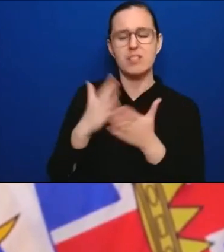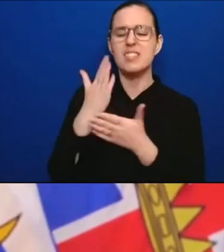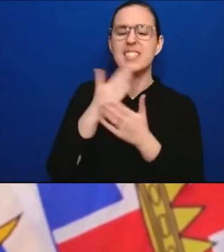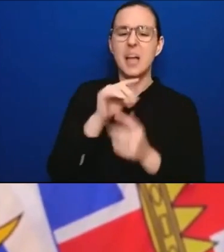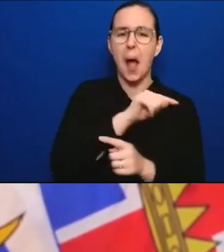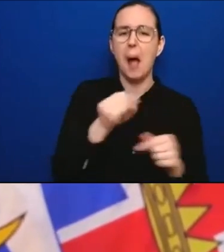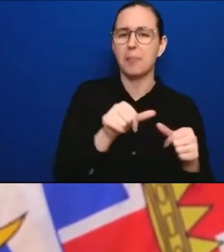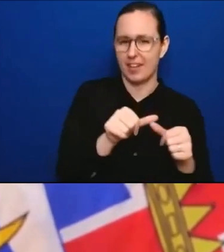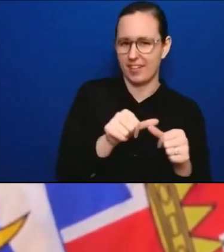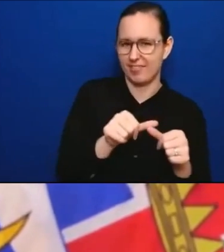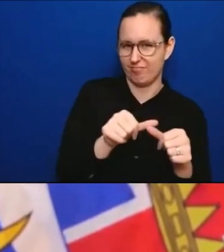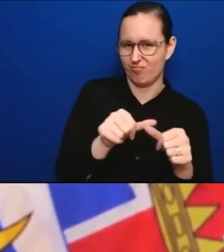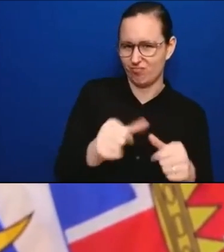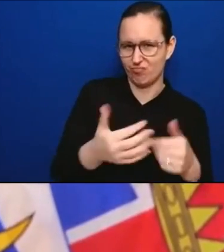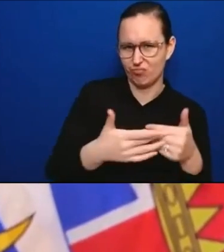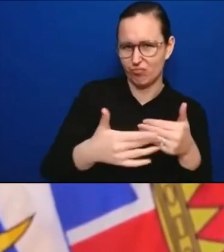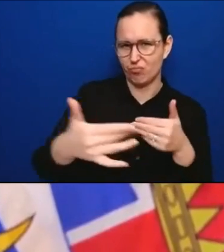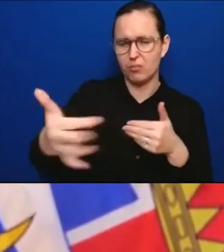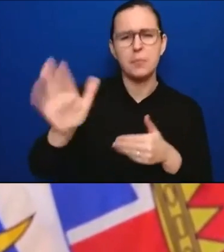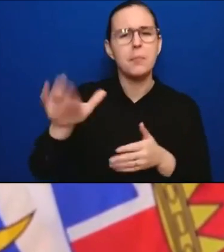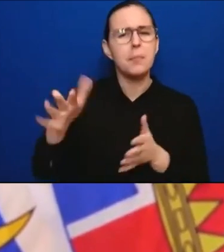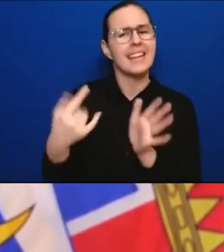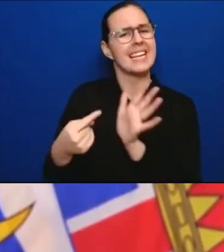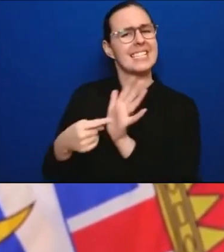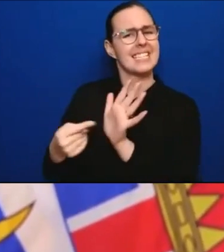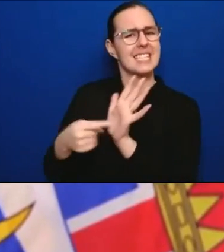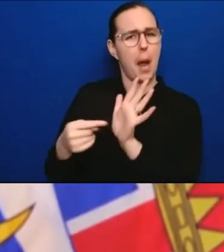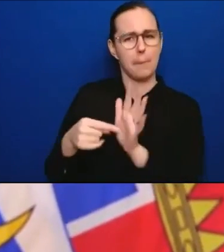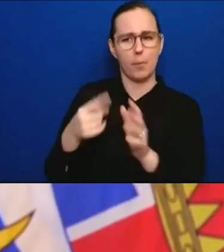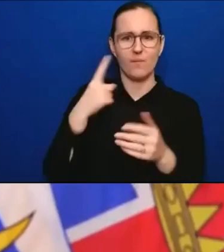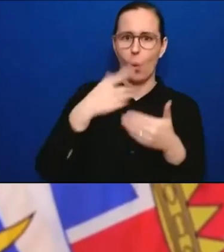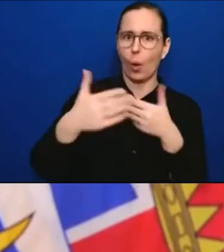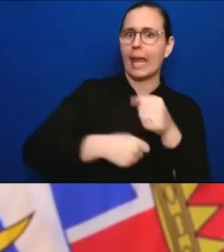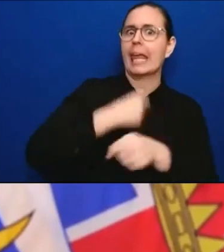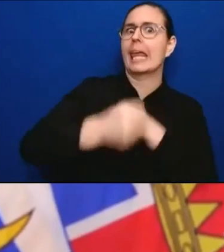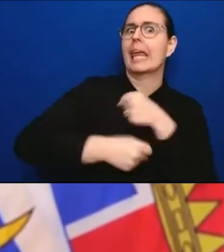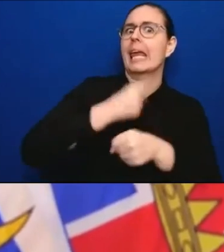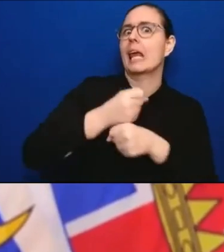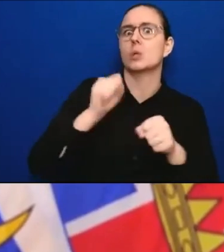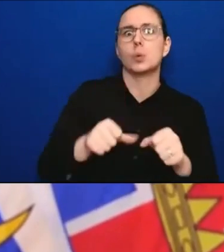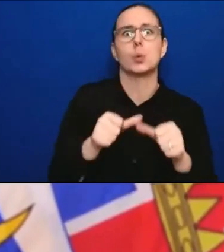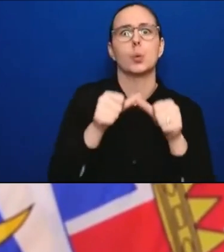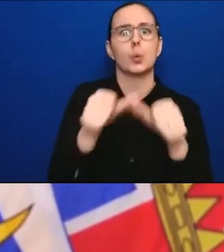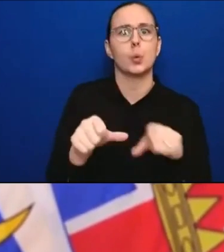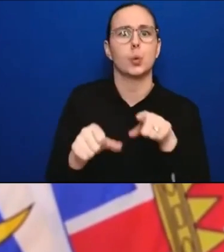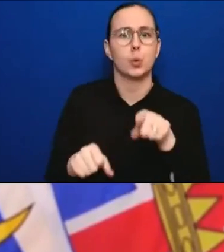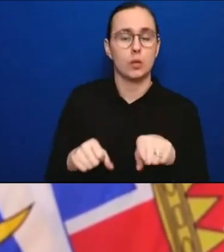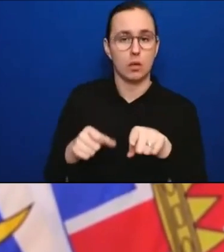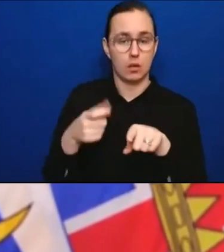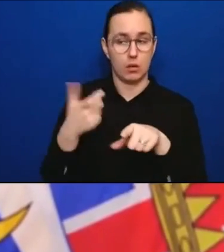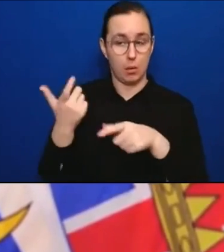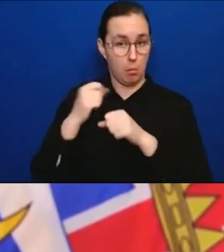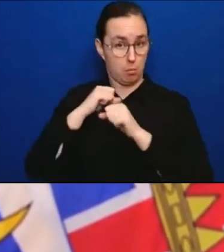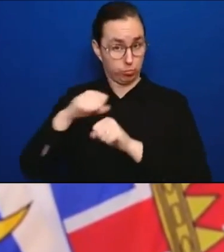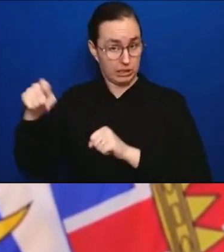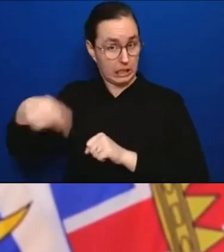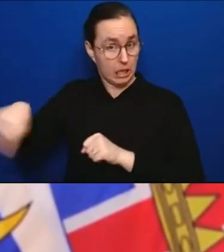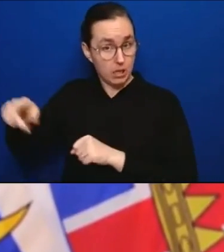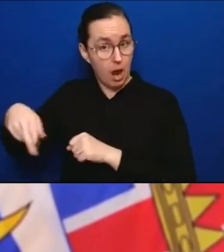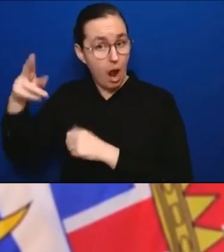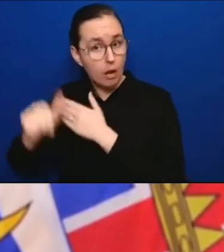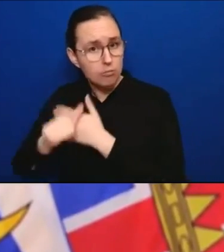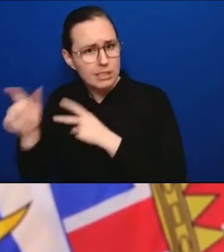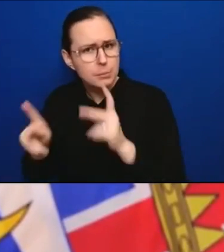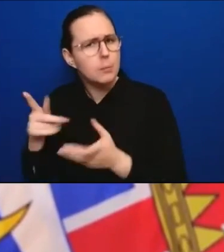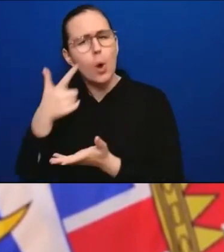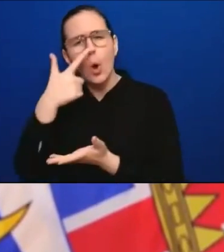Just wondering if you can shed some light on what those measures would be specifically. Would it be, you know, to protect those higher risk populations or, you